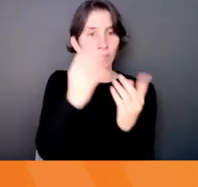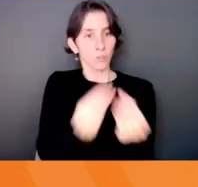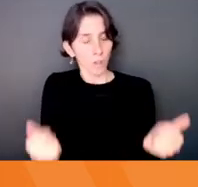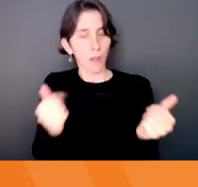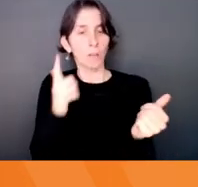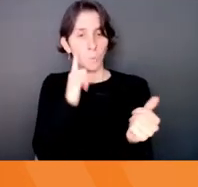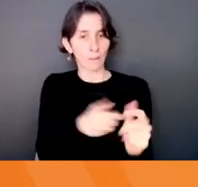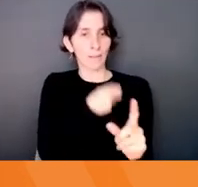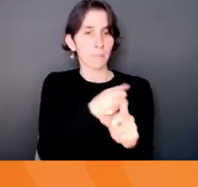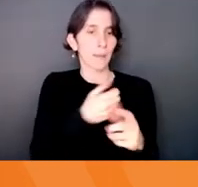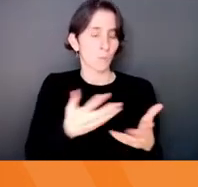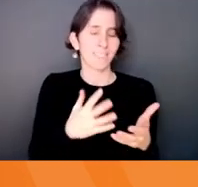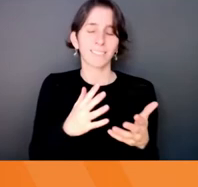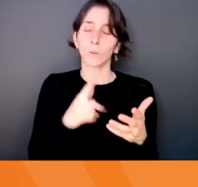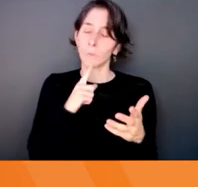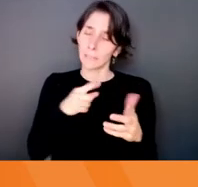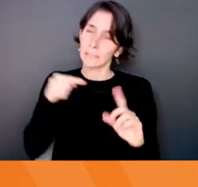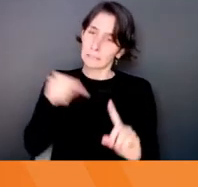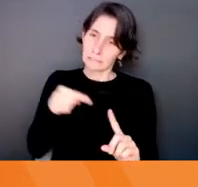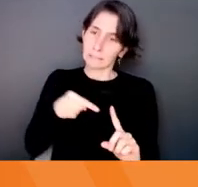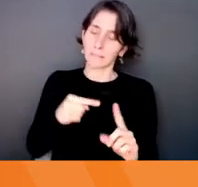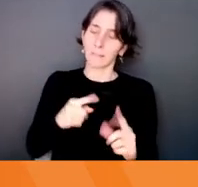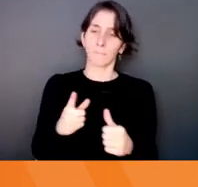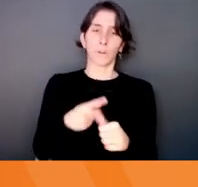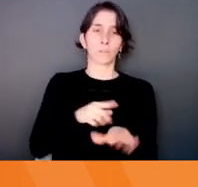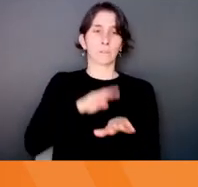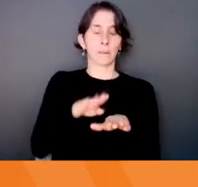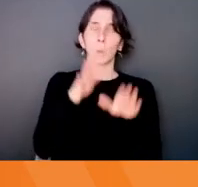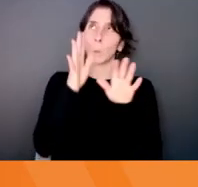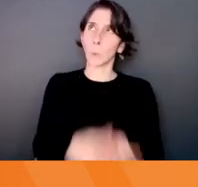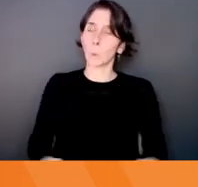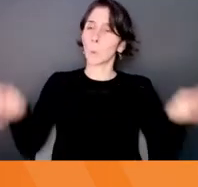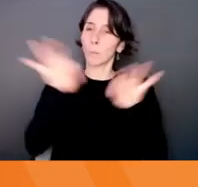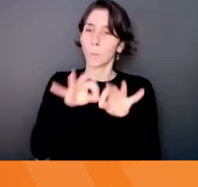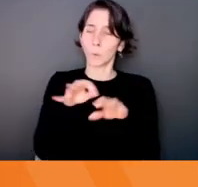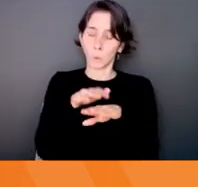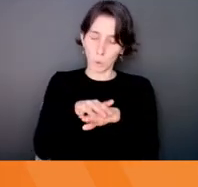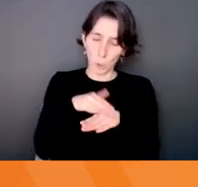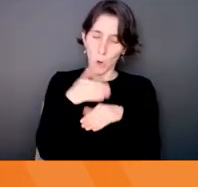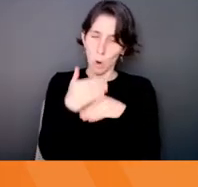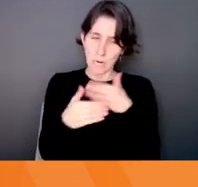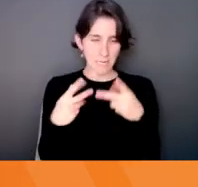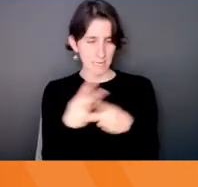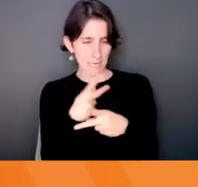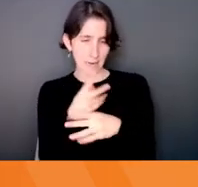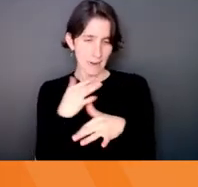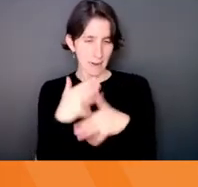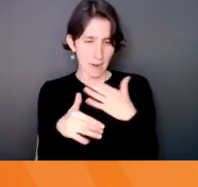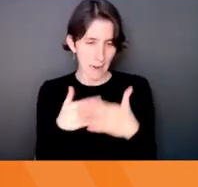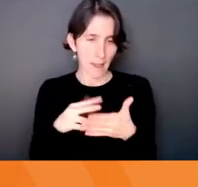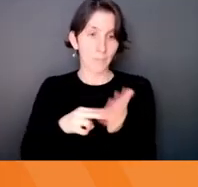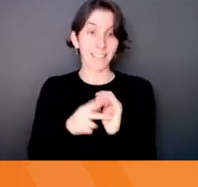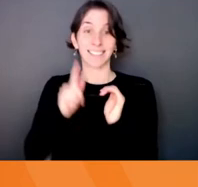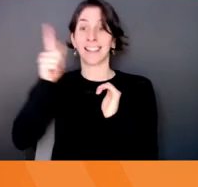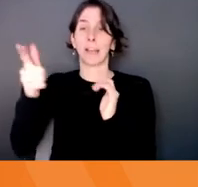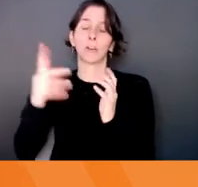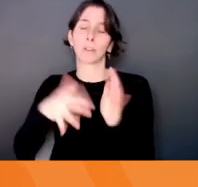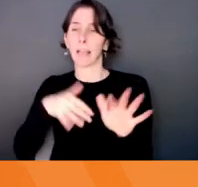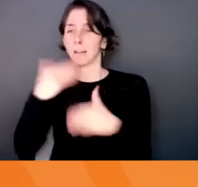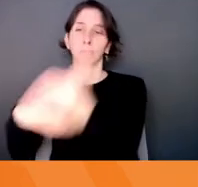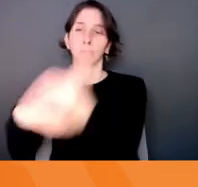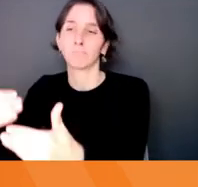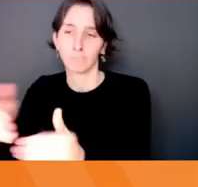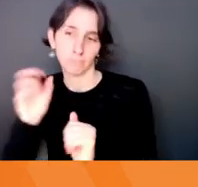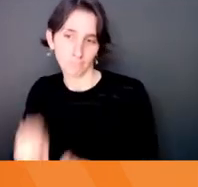so spending the right amount of time here is really important. So you go slow at the start to go fast at the end. That's how understand really works.